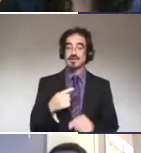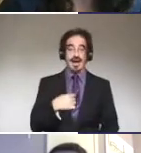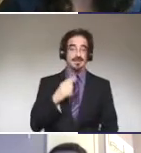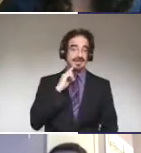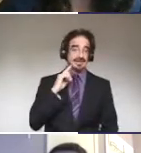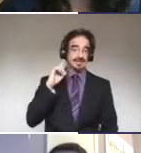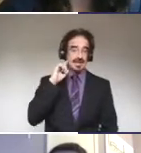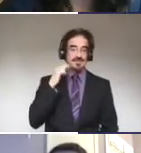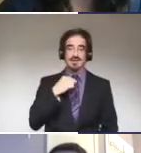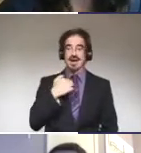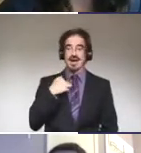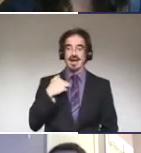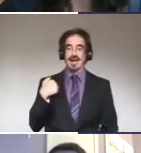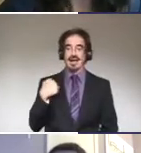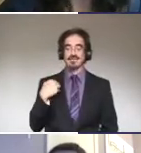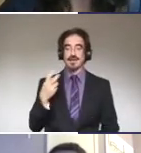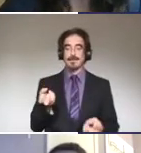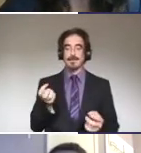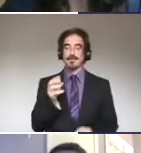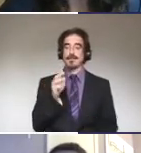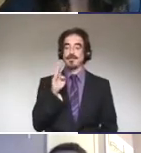have bilateral cochlear implants.